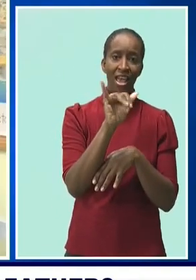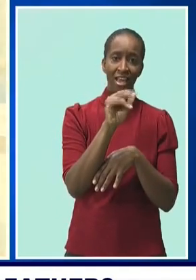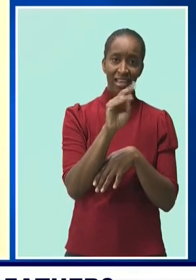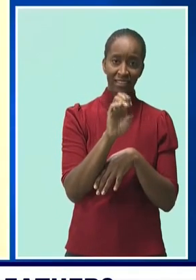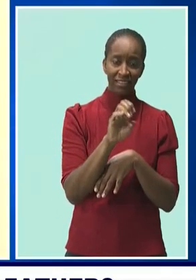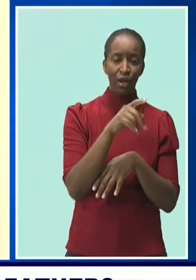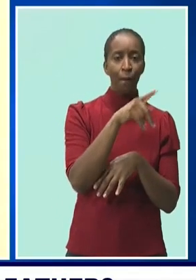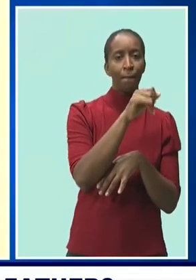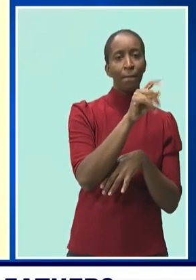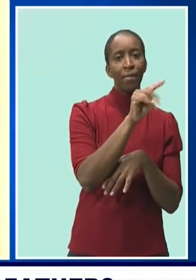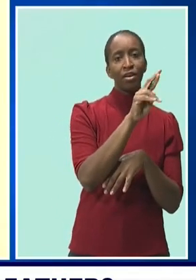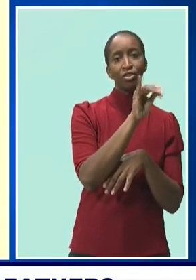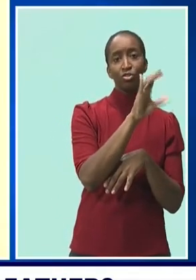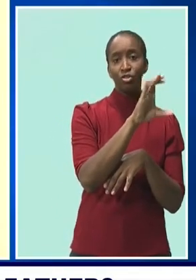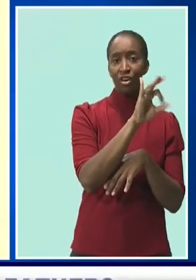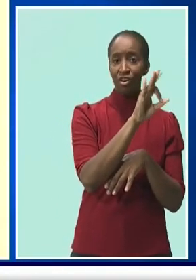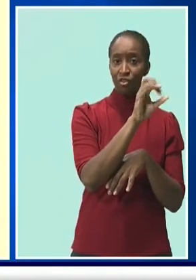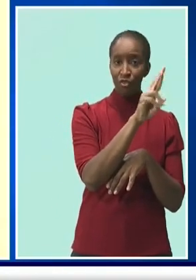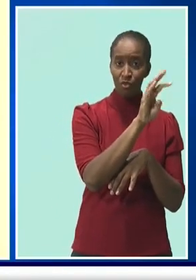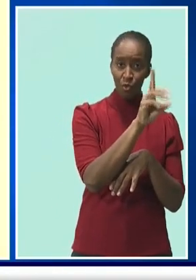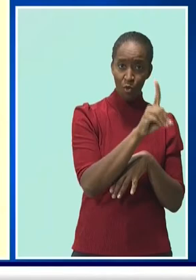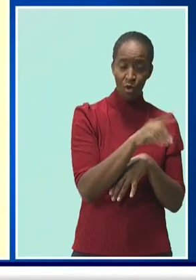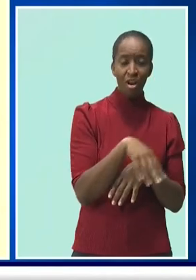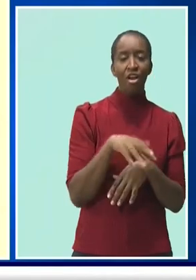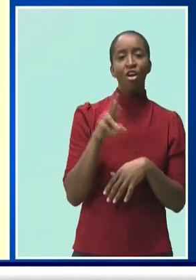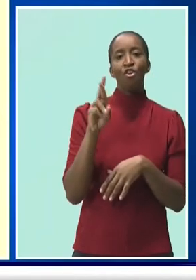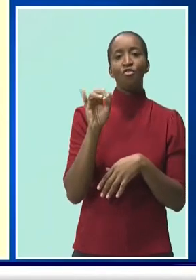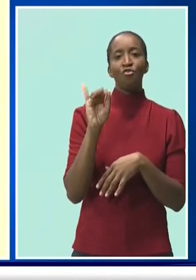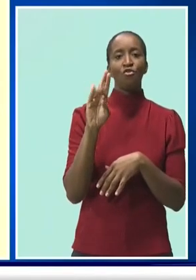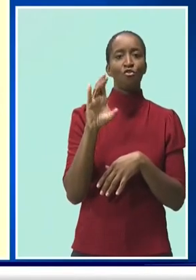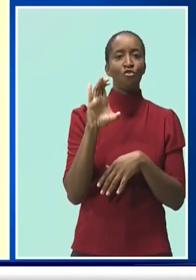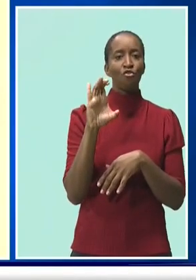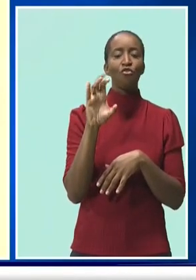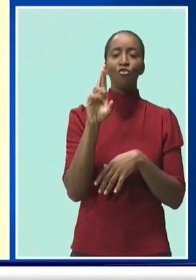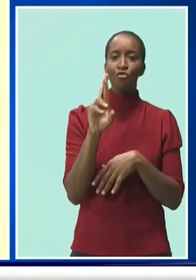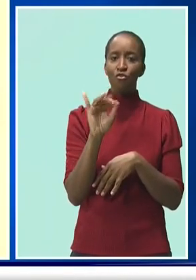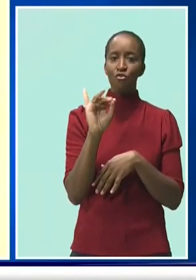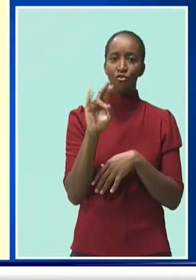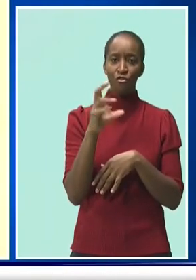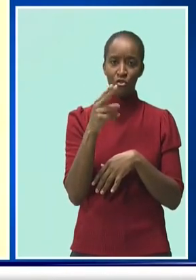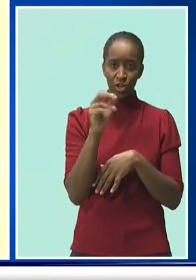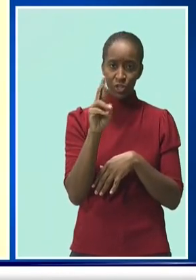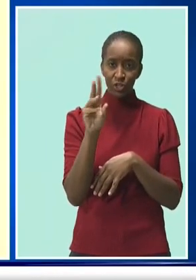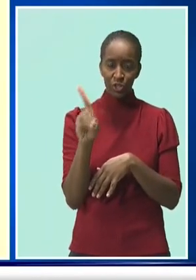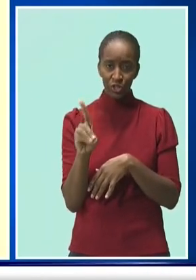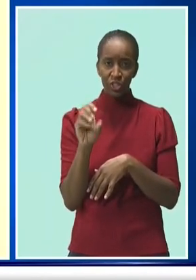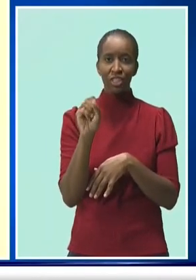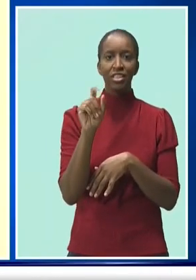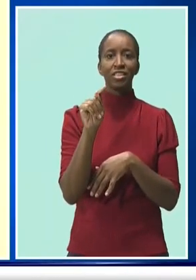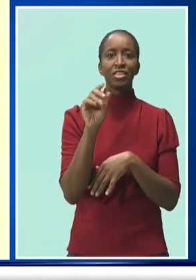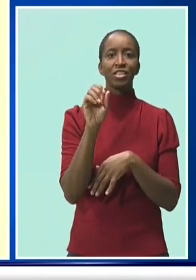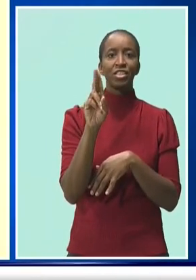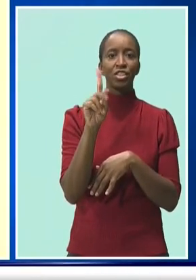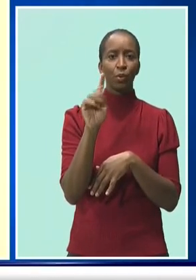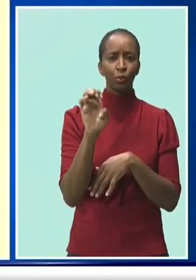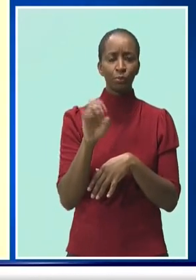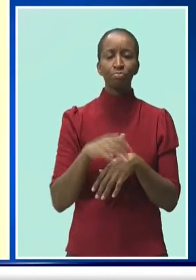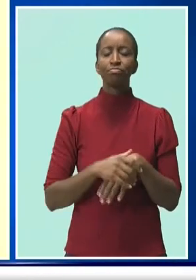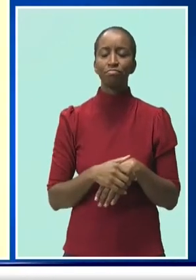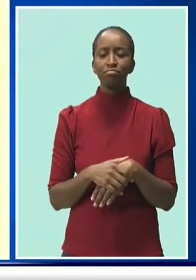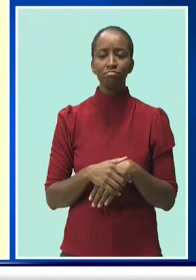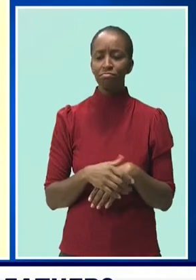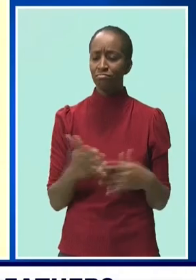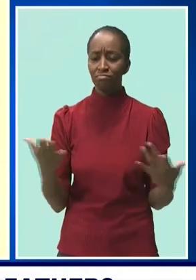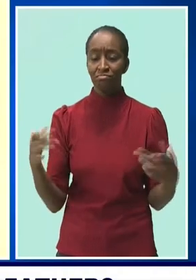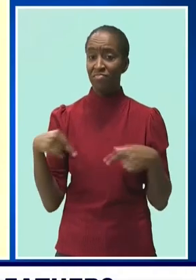Stolt. From all the awards that I have received throughout my life so far, this is the one that makes me the most proud because this